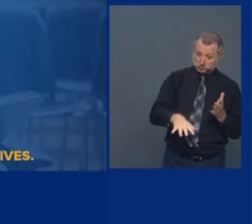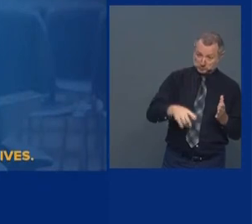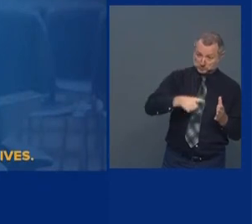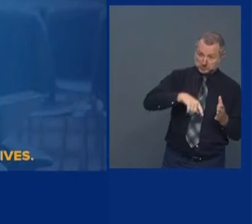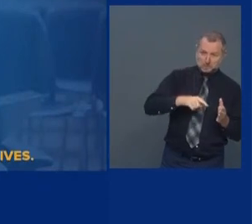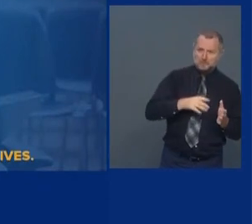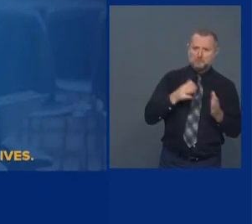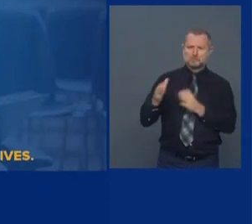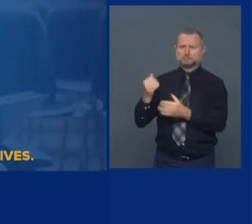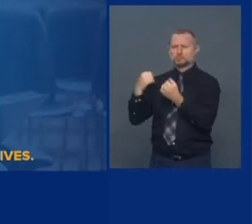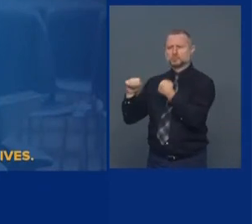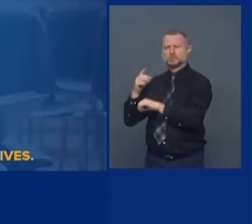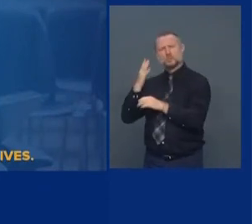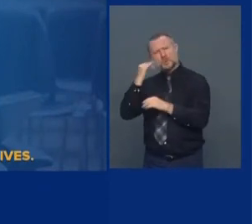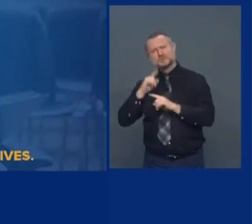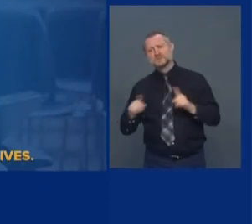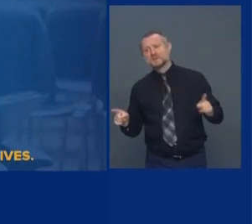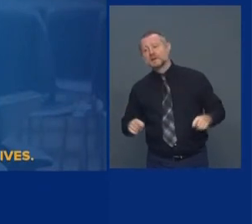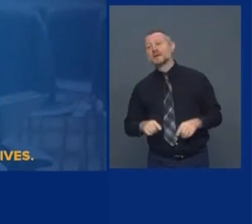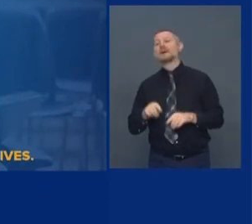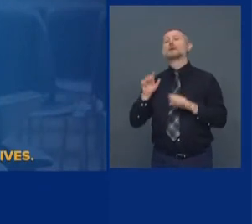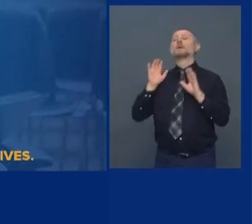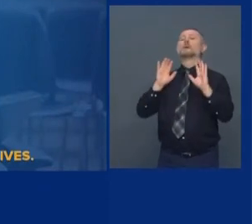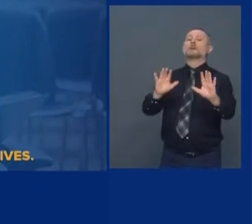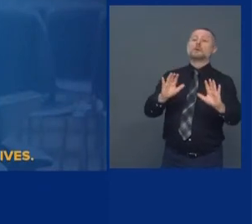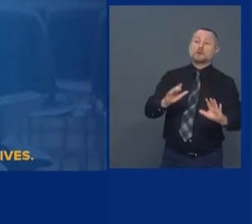These people are from all over the country.